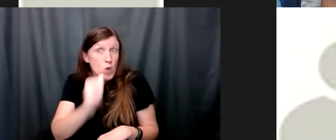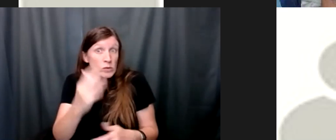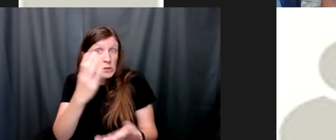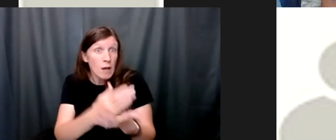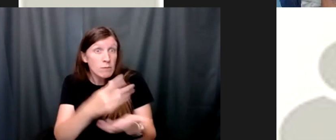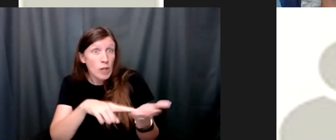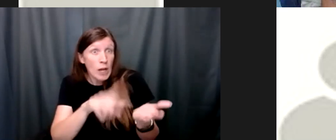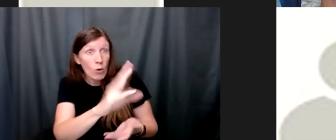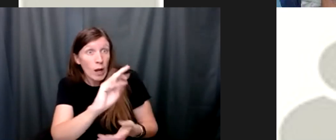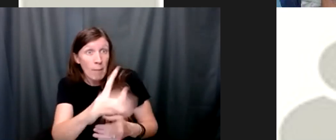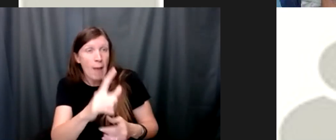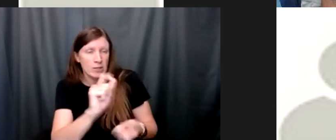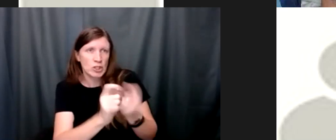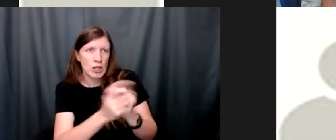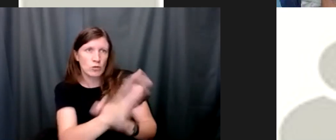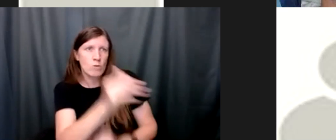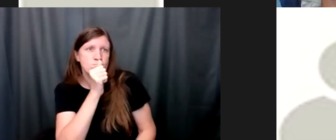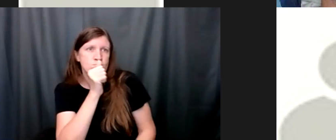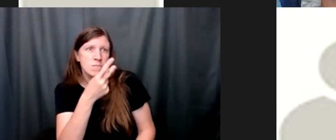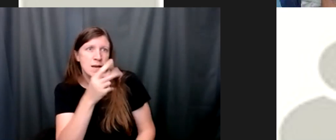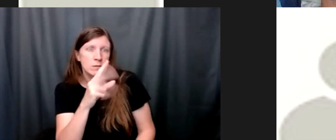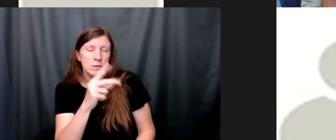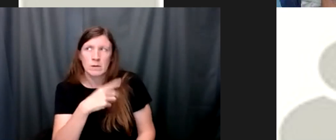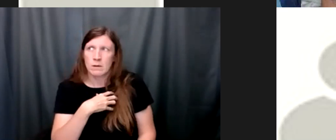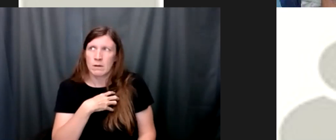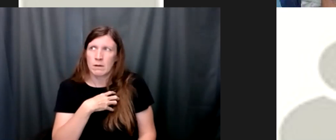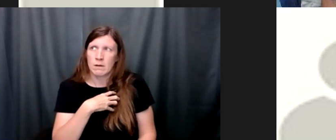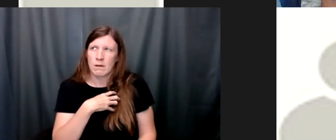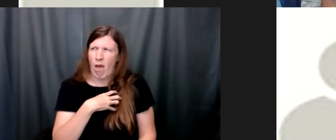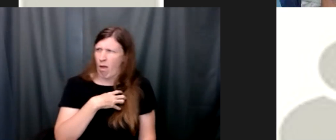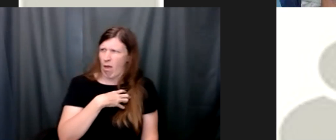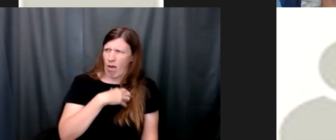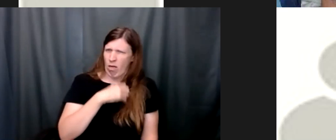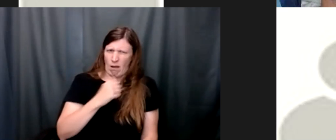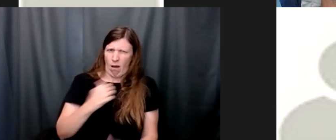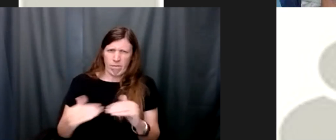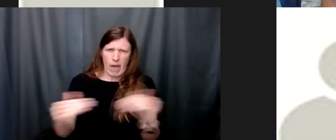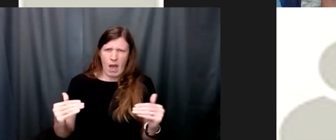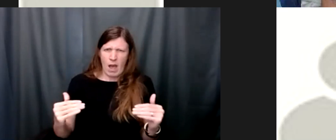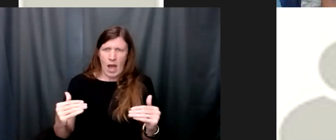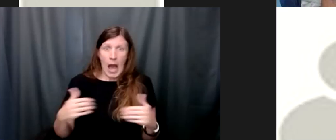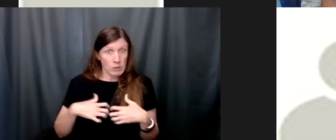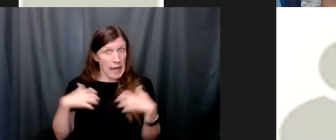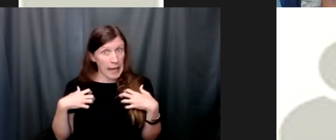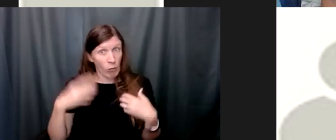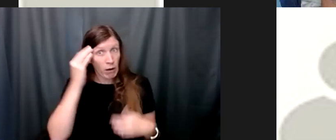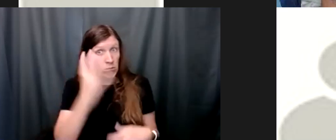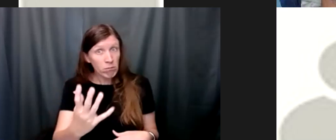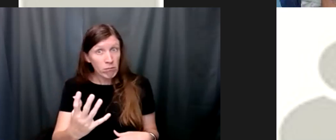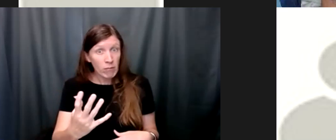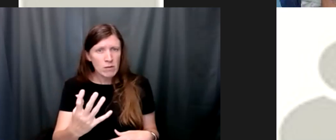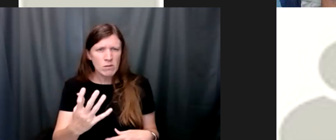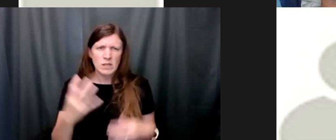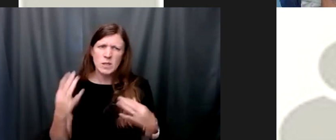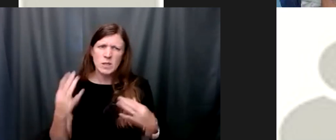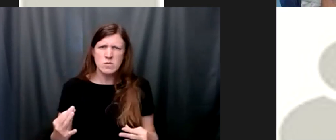actually change my password which i did not think was fair in fact i was really angry angry so i decided to